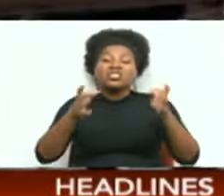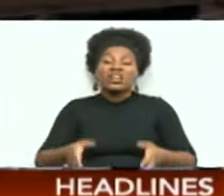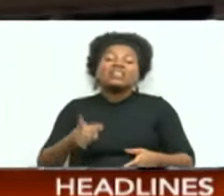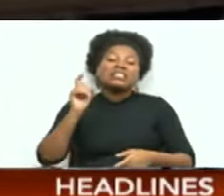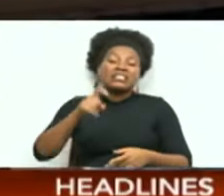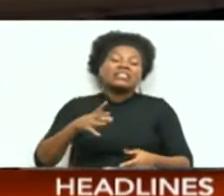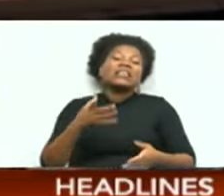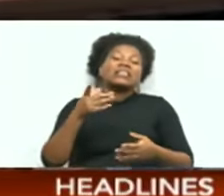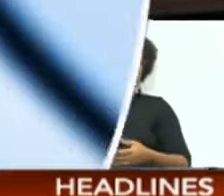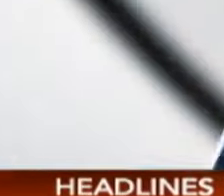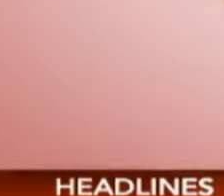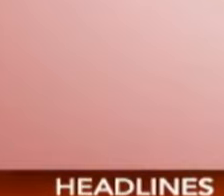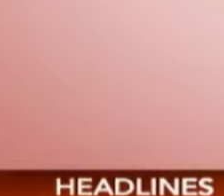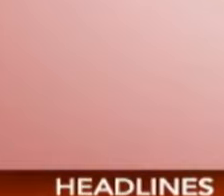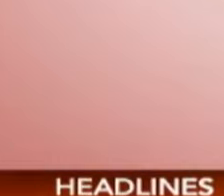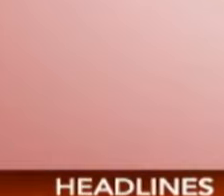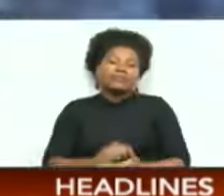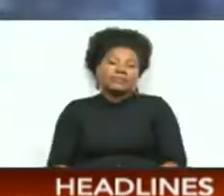Prosecutions.